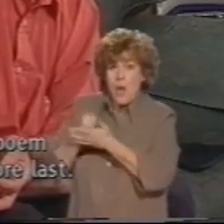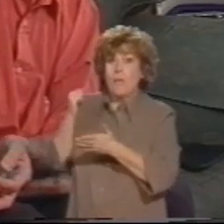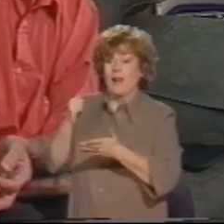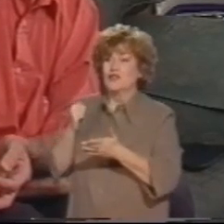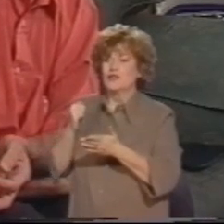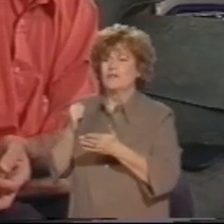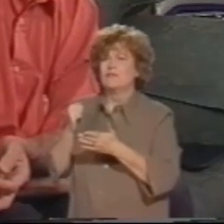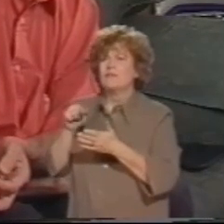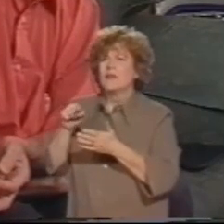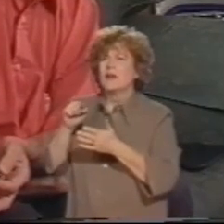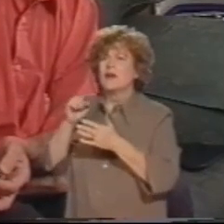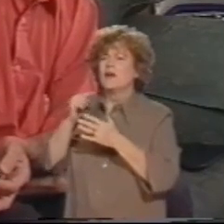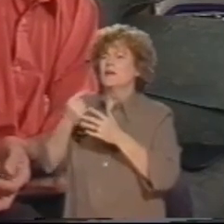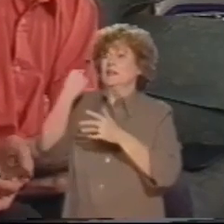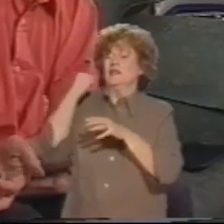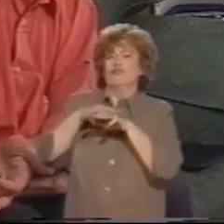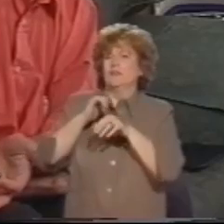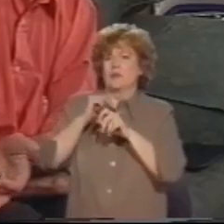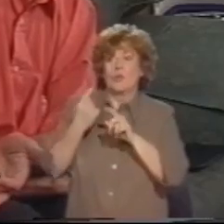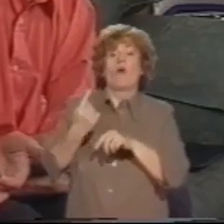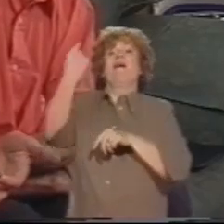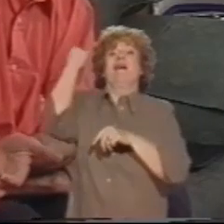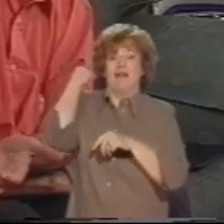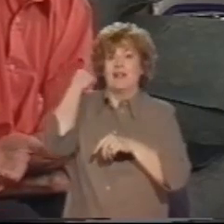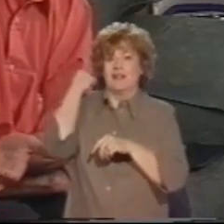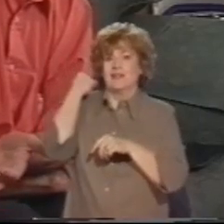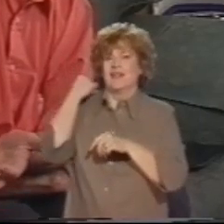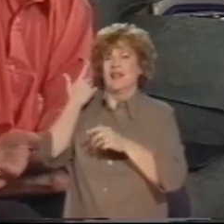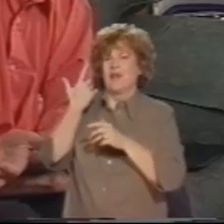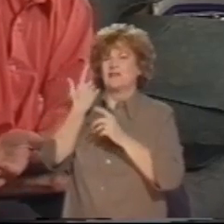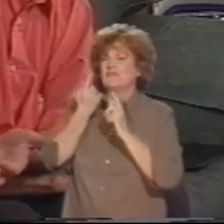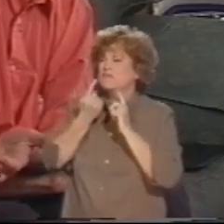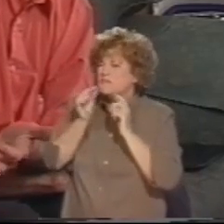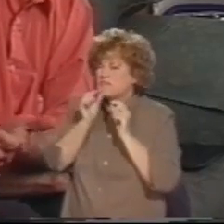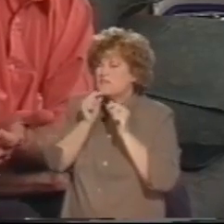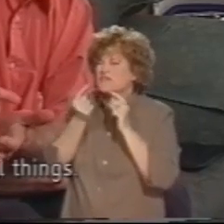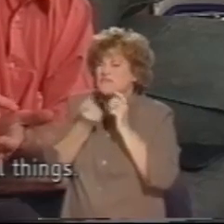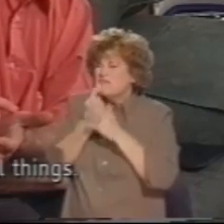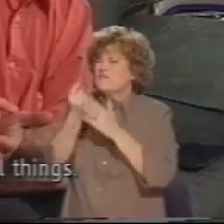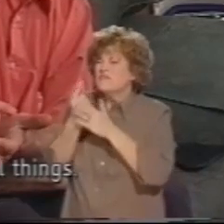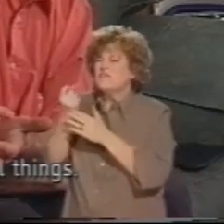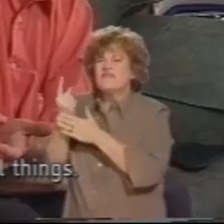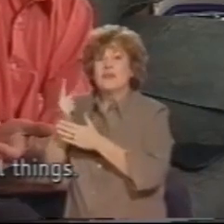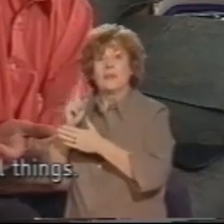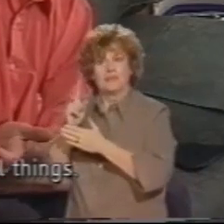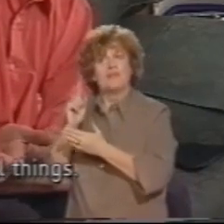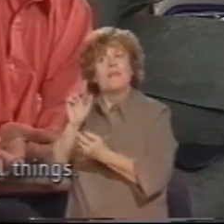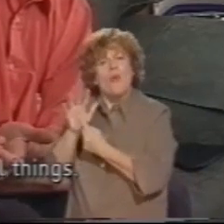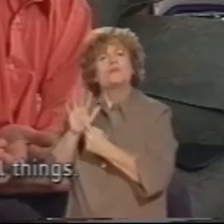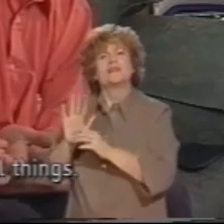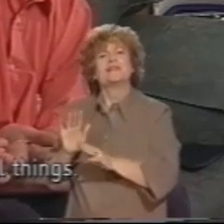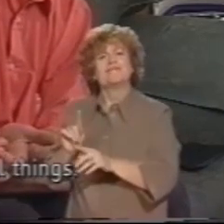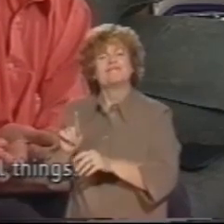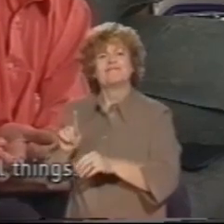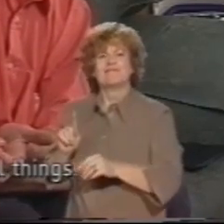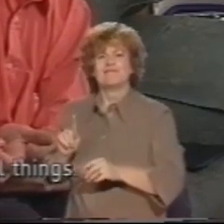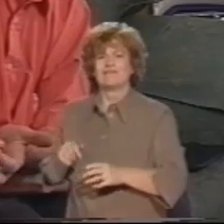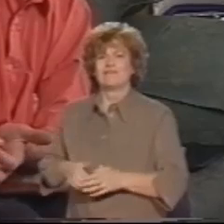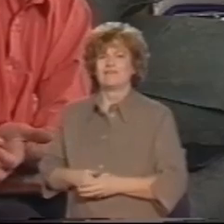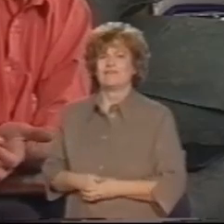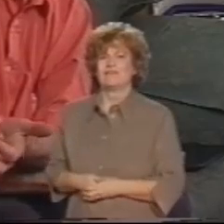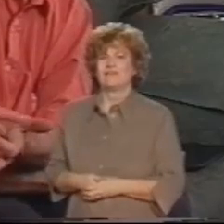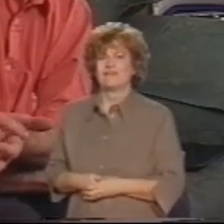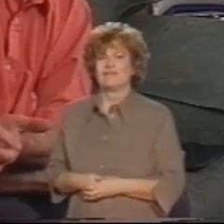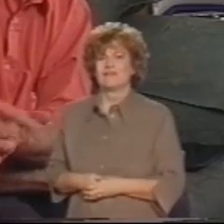last. That is small things, about the importance of small things.